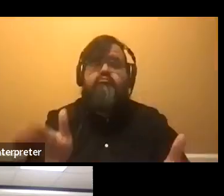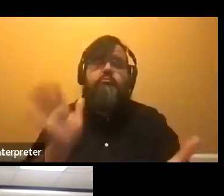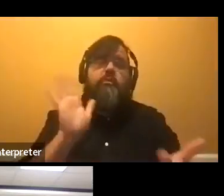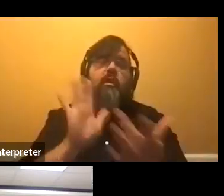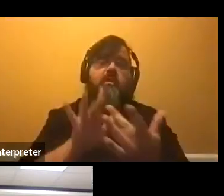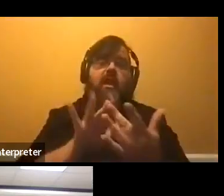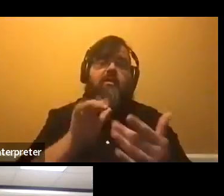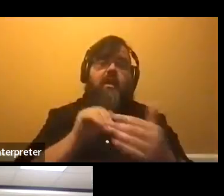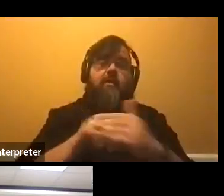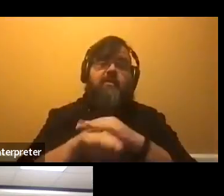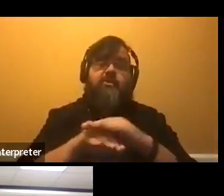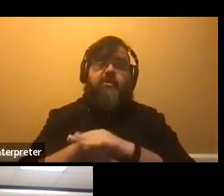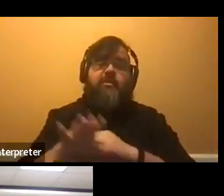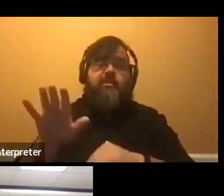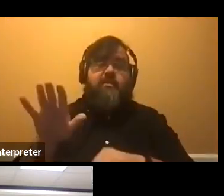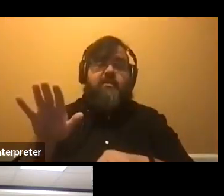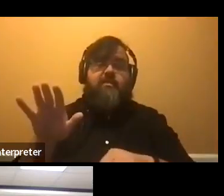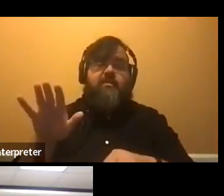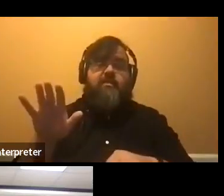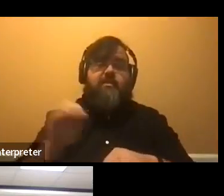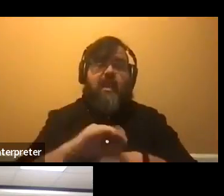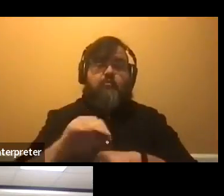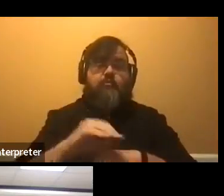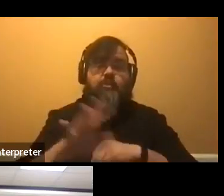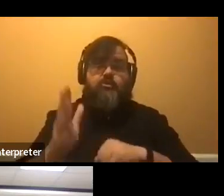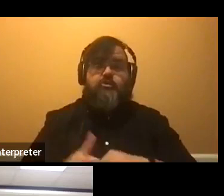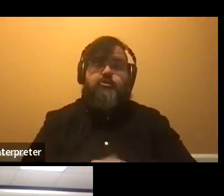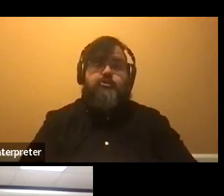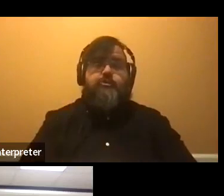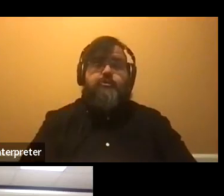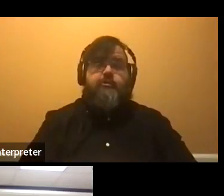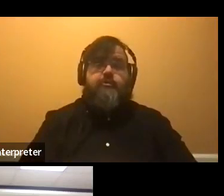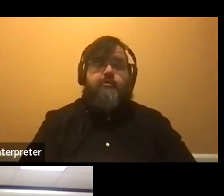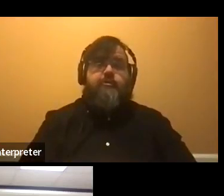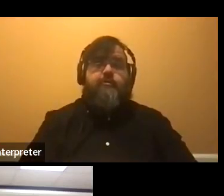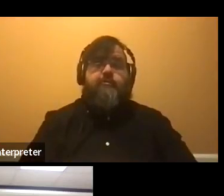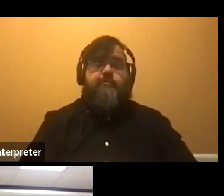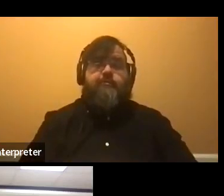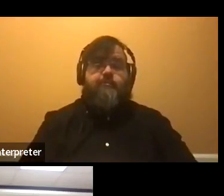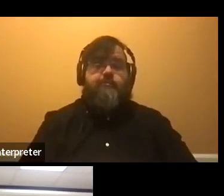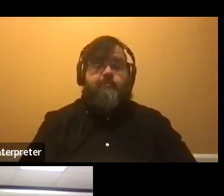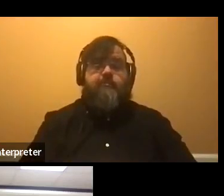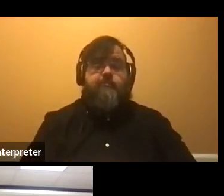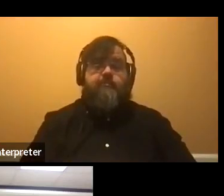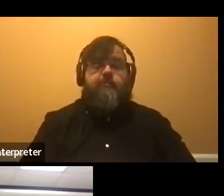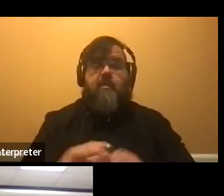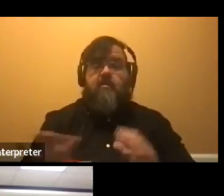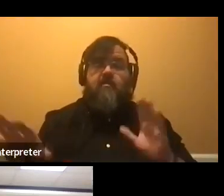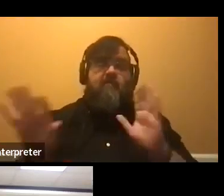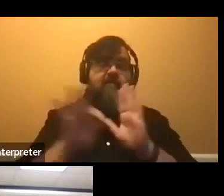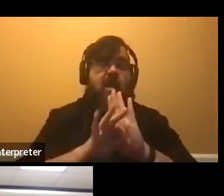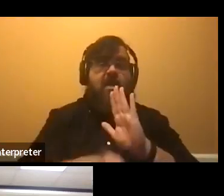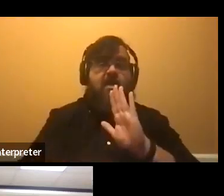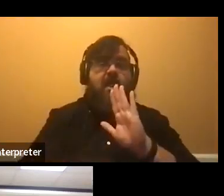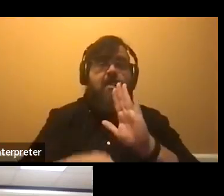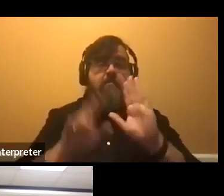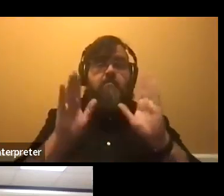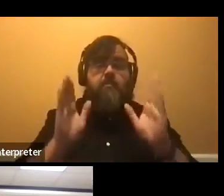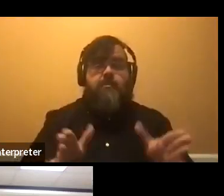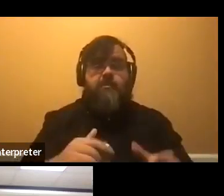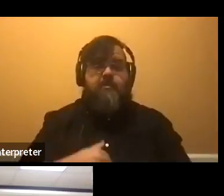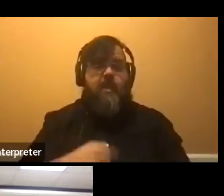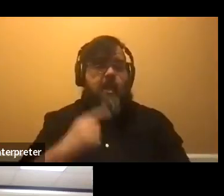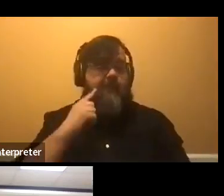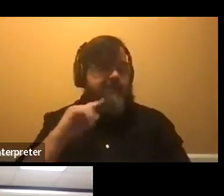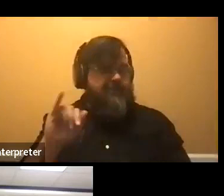Um, they're the best contact you're going to have during this process. Um, you can find that person. Um, I bet Jackie will drop a link